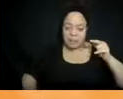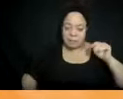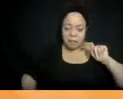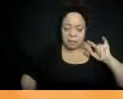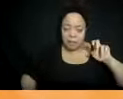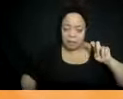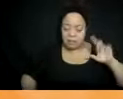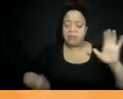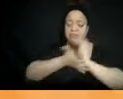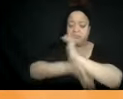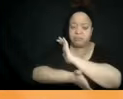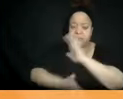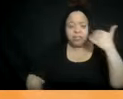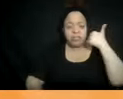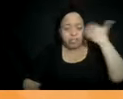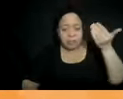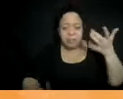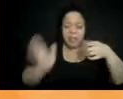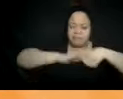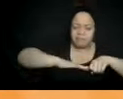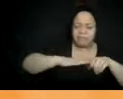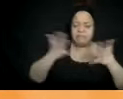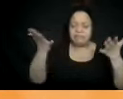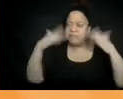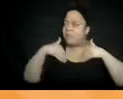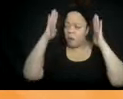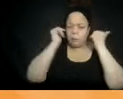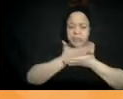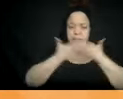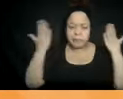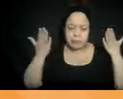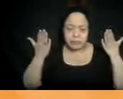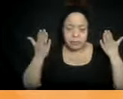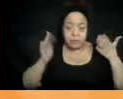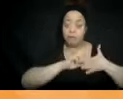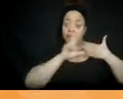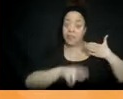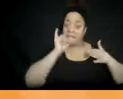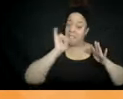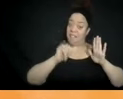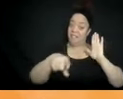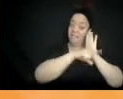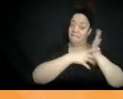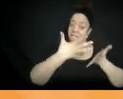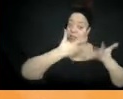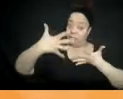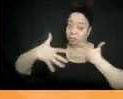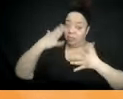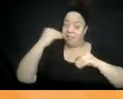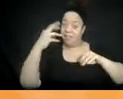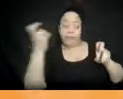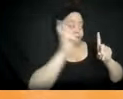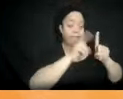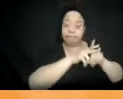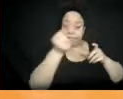by individuals who represent institutions of social control. So, so let's just